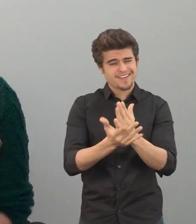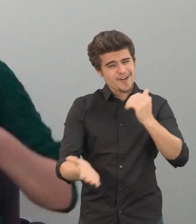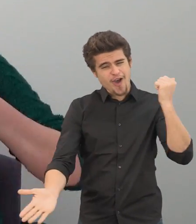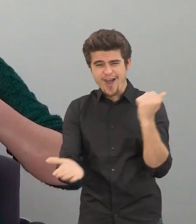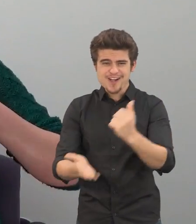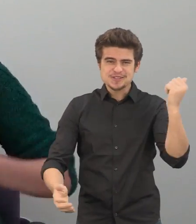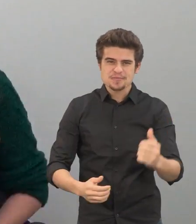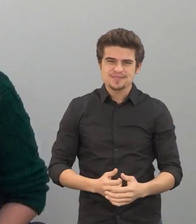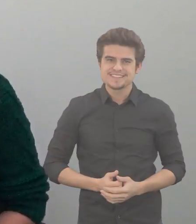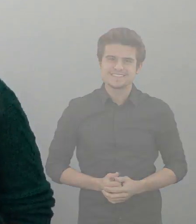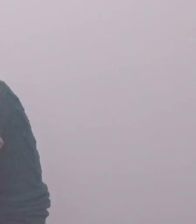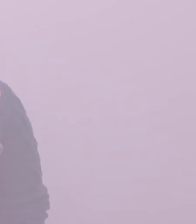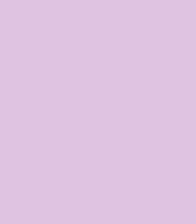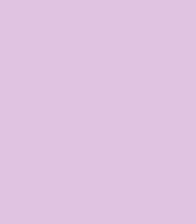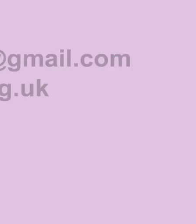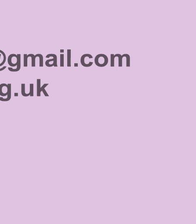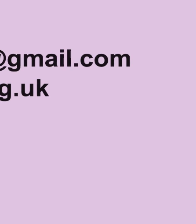Come on trainer, it's awesome.